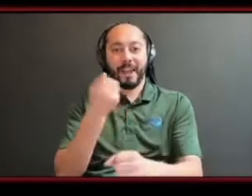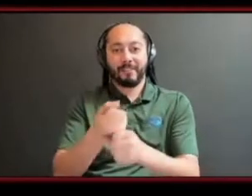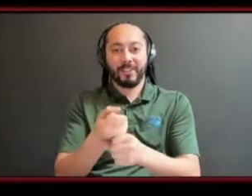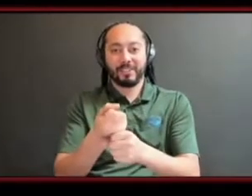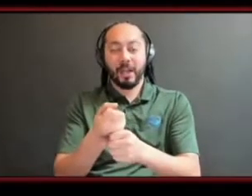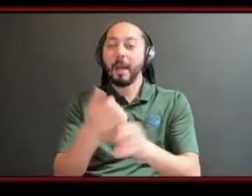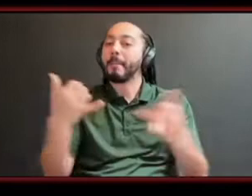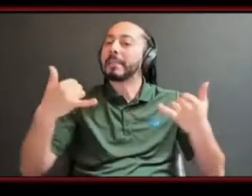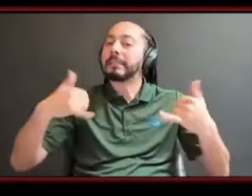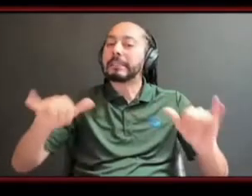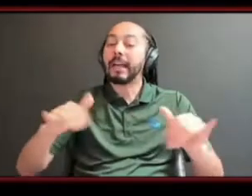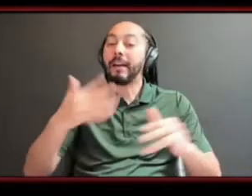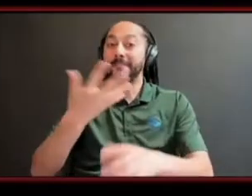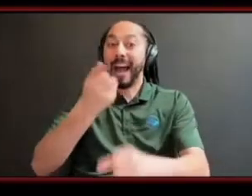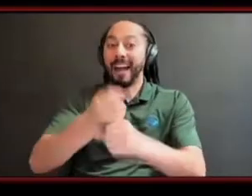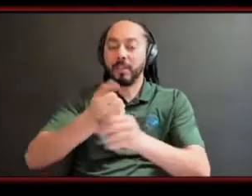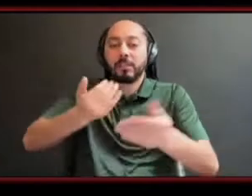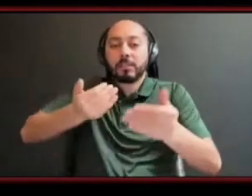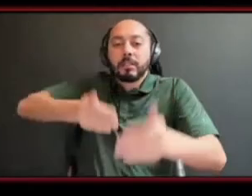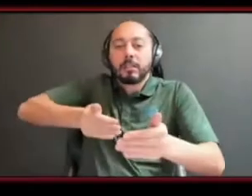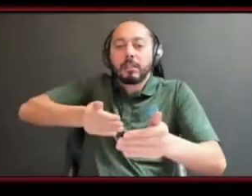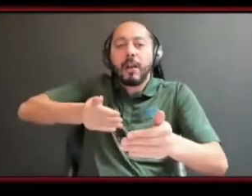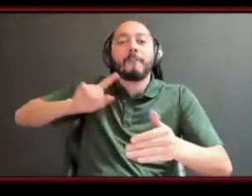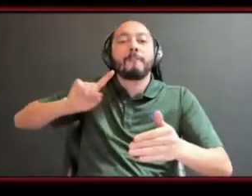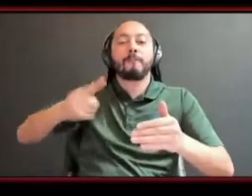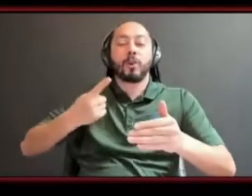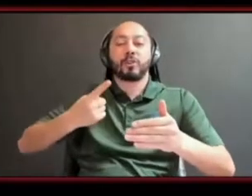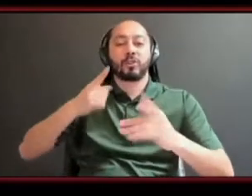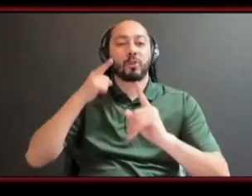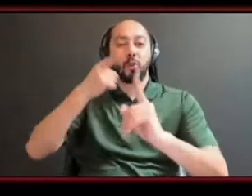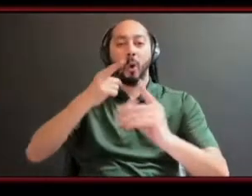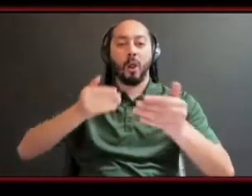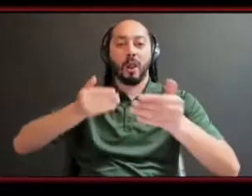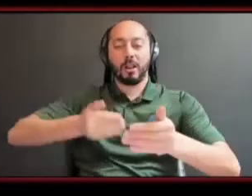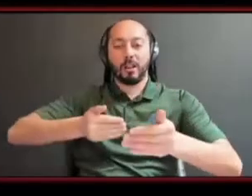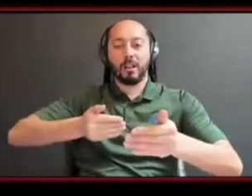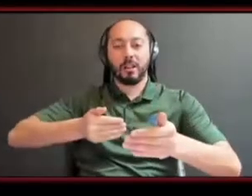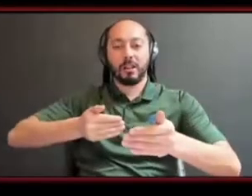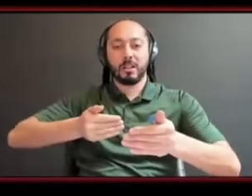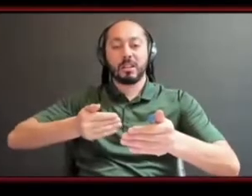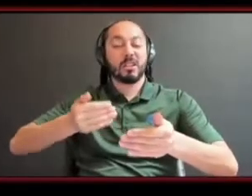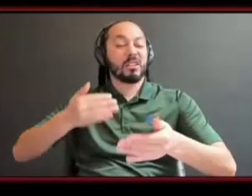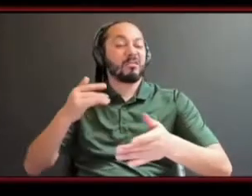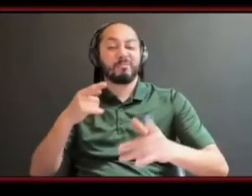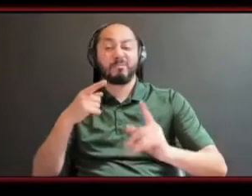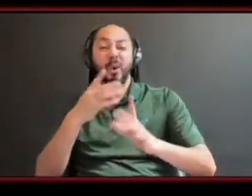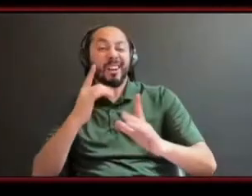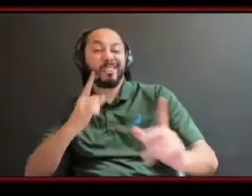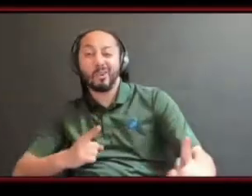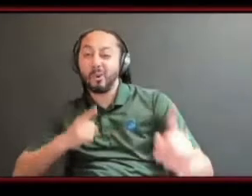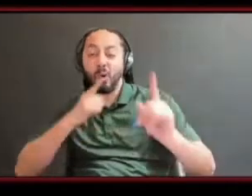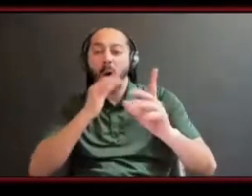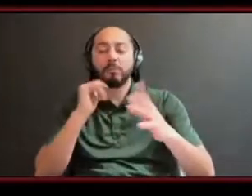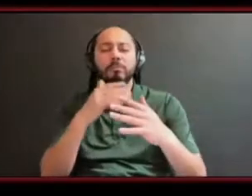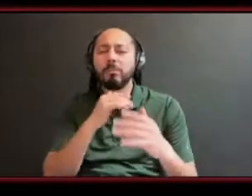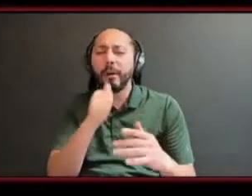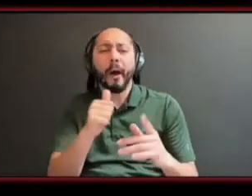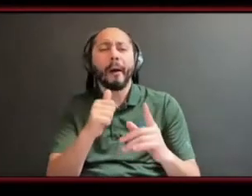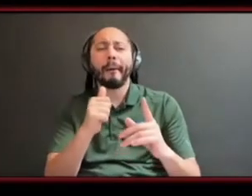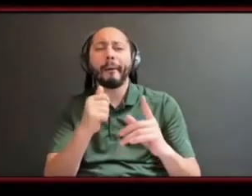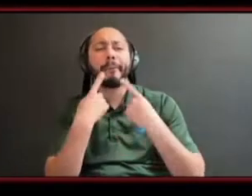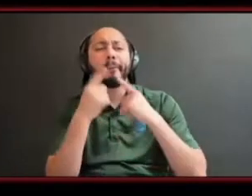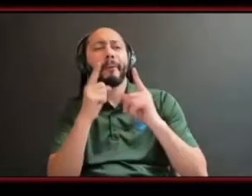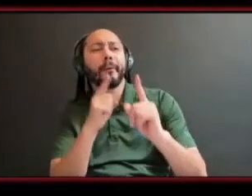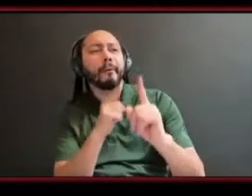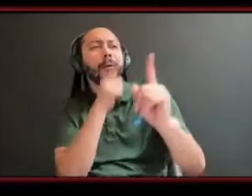year goal the first or second year goals that i had so it's like aim super high and like if you don't reach them just keep going and keep going and like as long